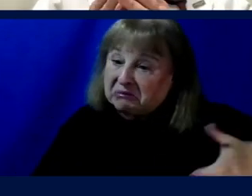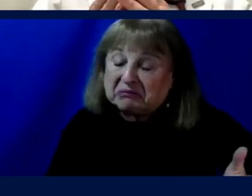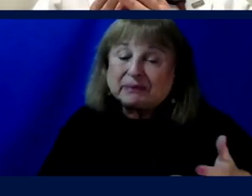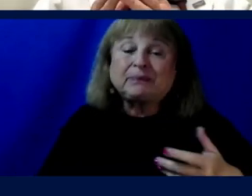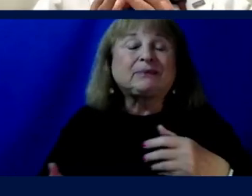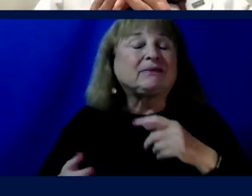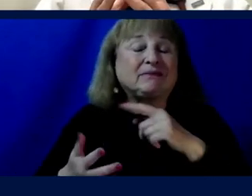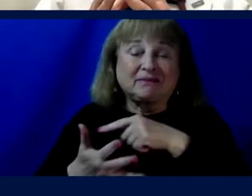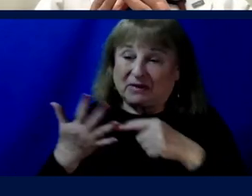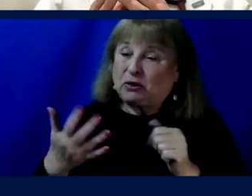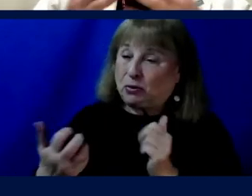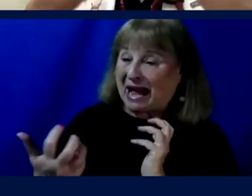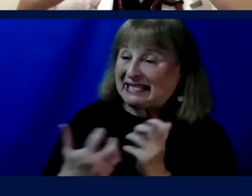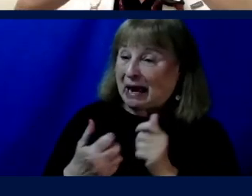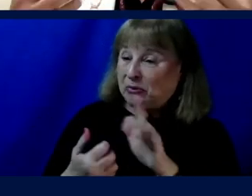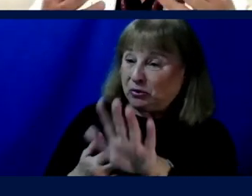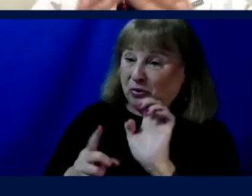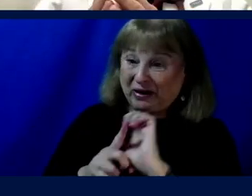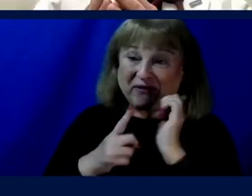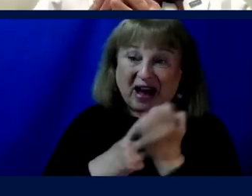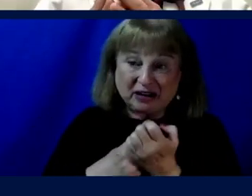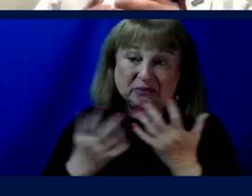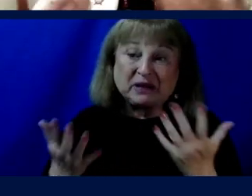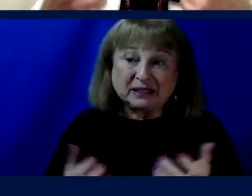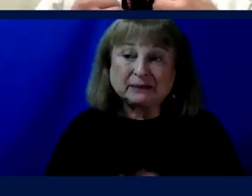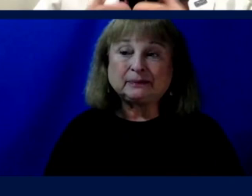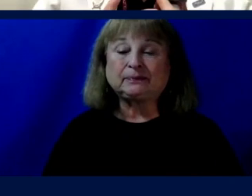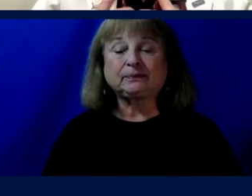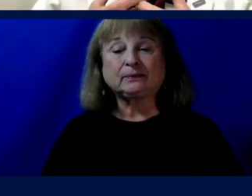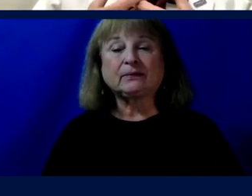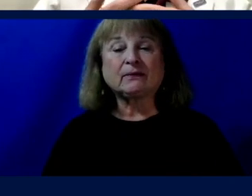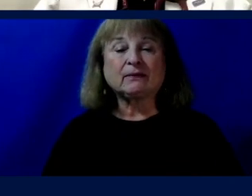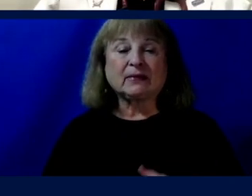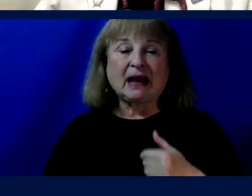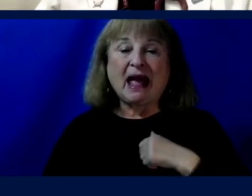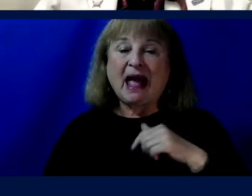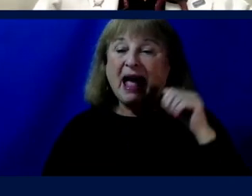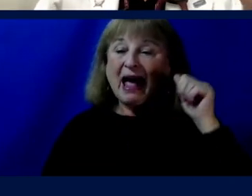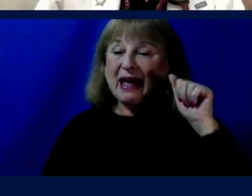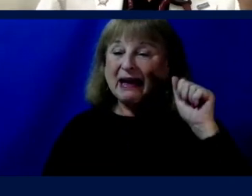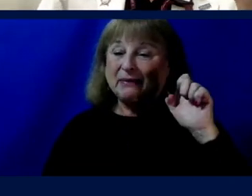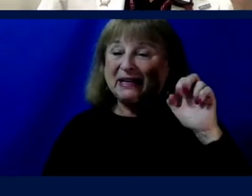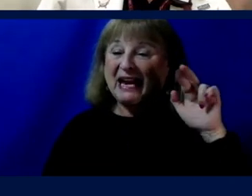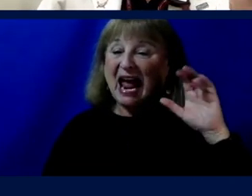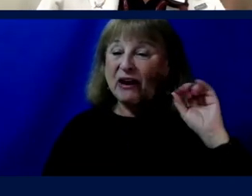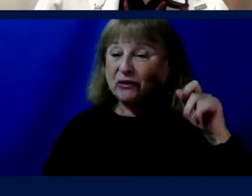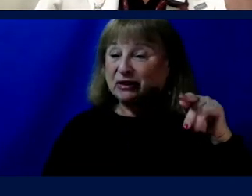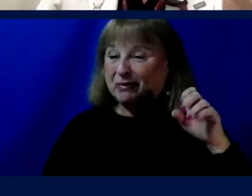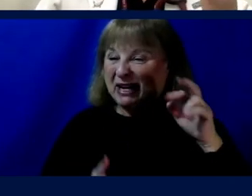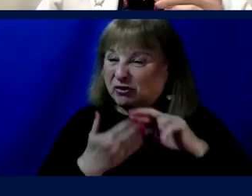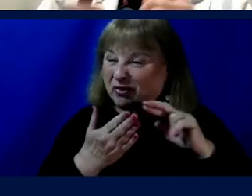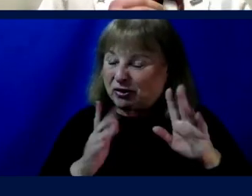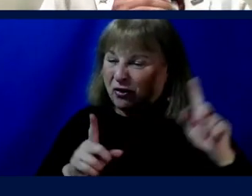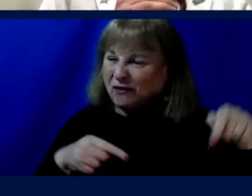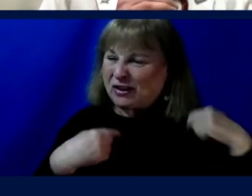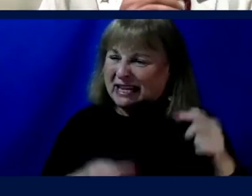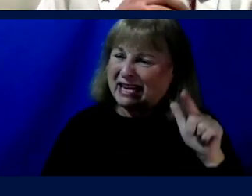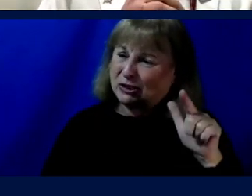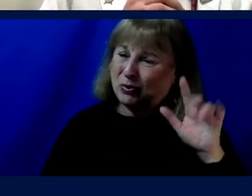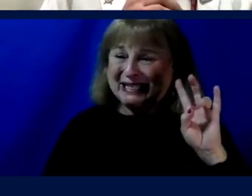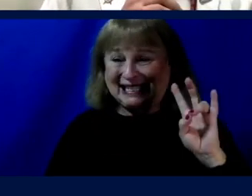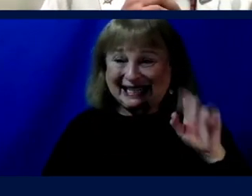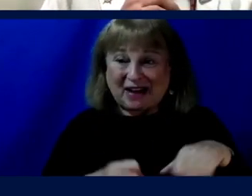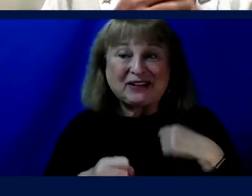Either way, you're adapted to your environment. I'm an aerospace researcher. I've been doing that for the last 27 years.